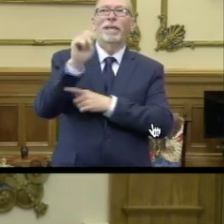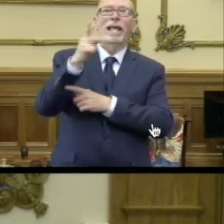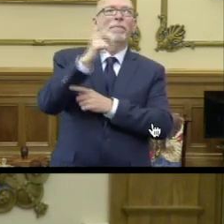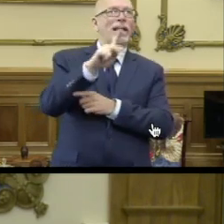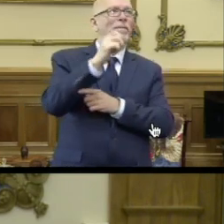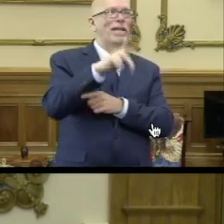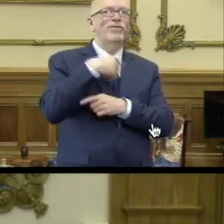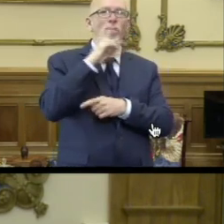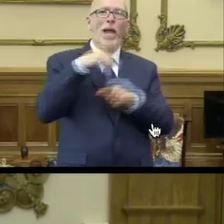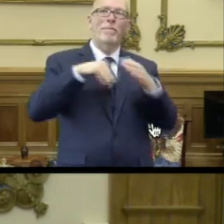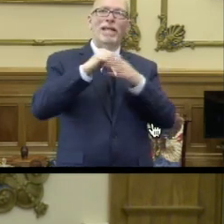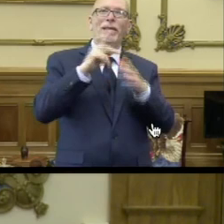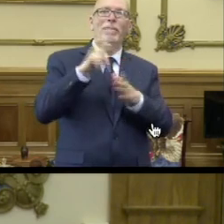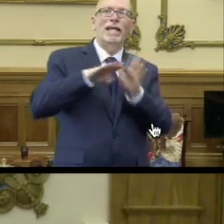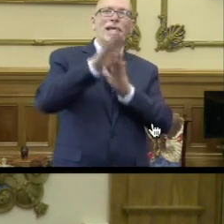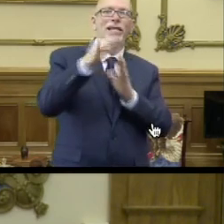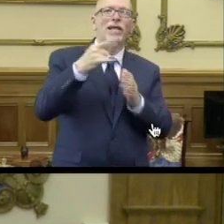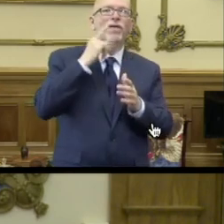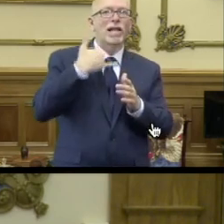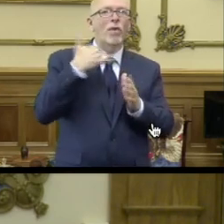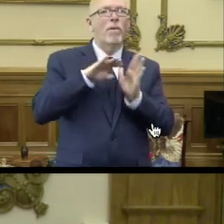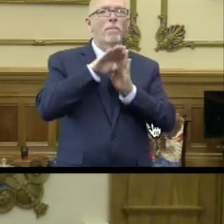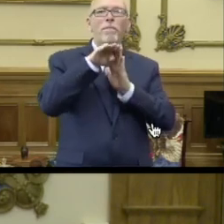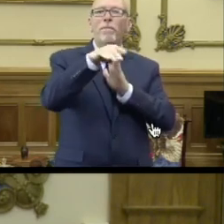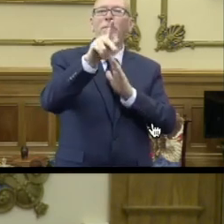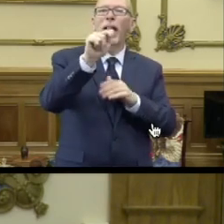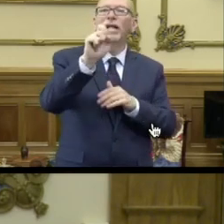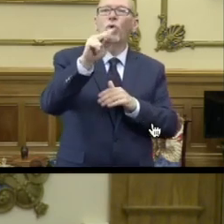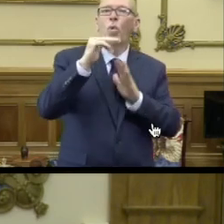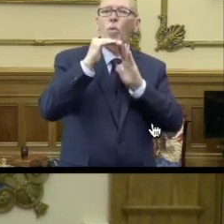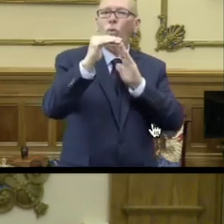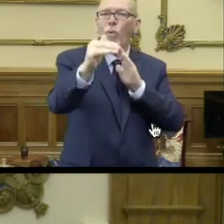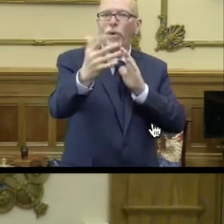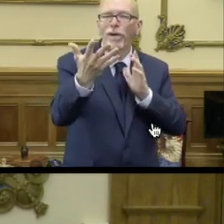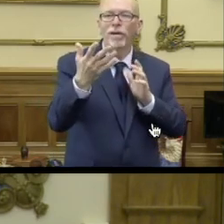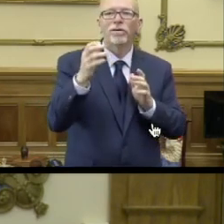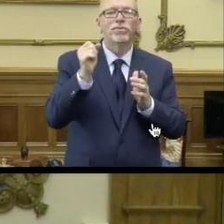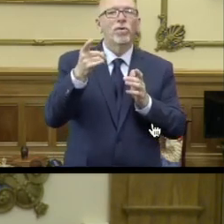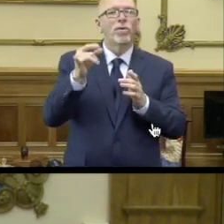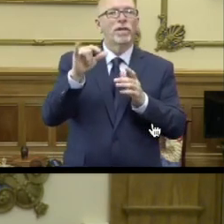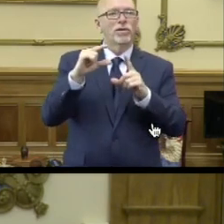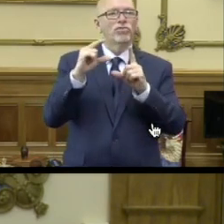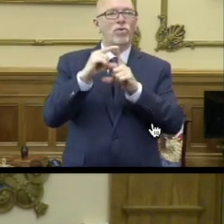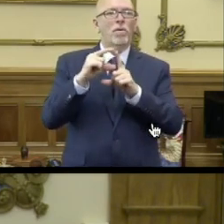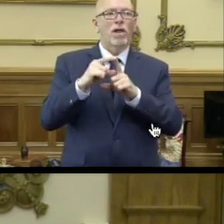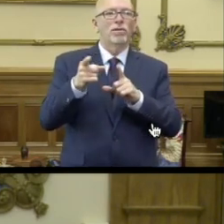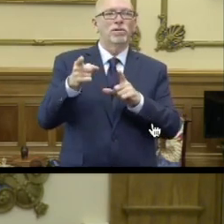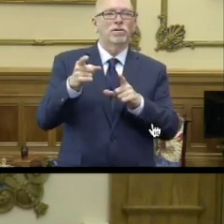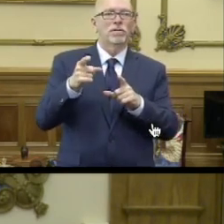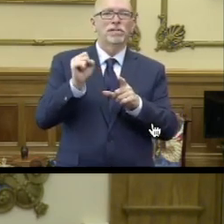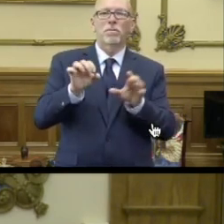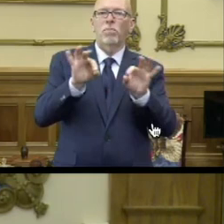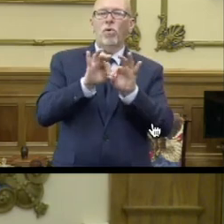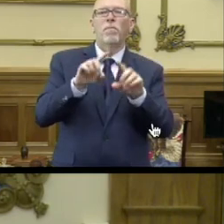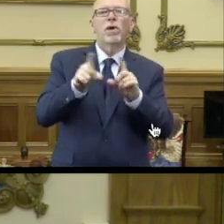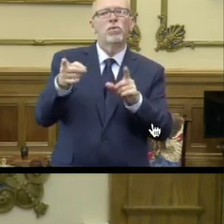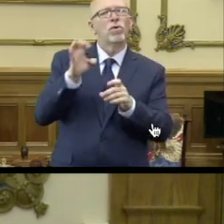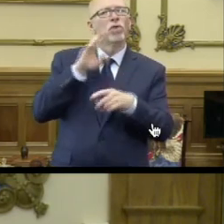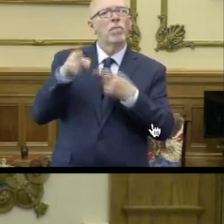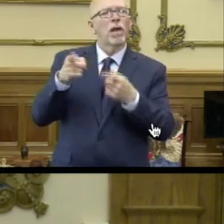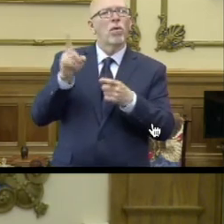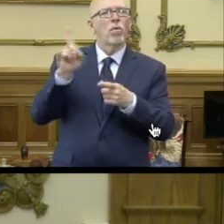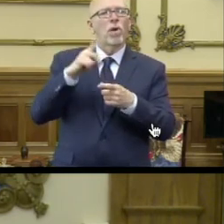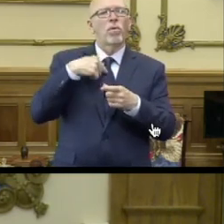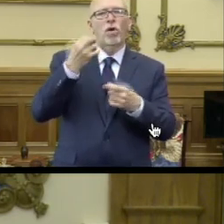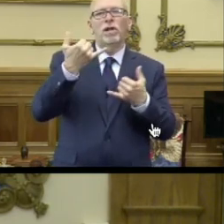using where we are on the plateau. So it is a terminology is important here, but you want to talk about